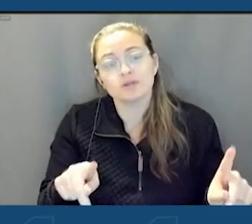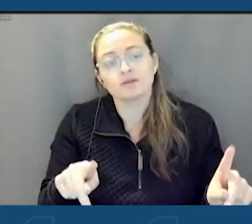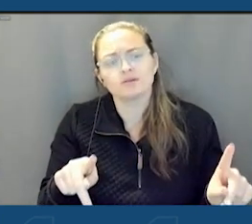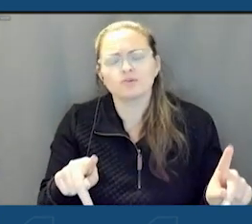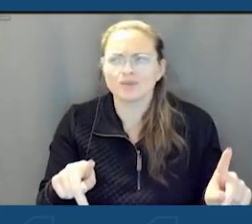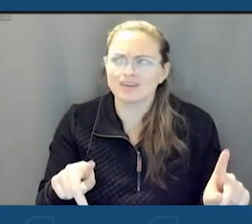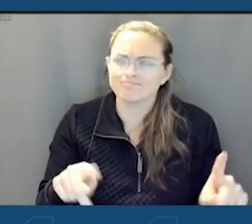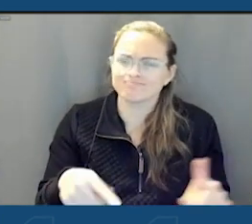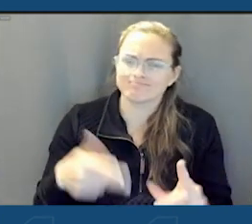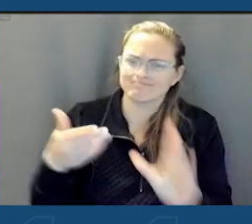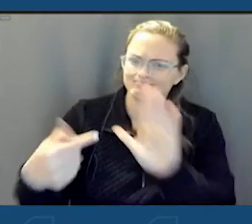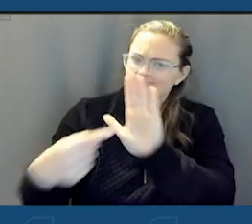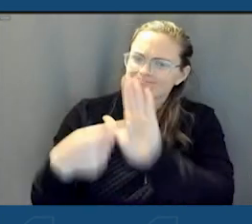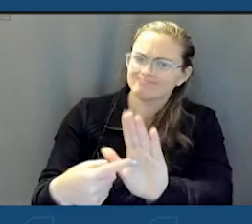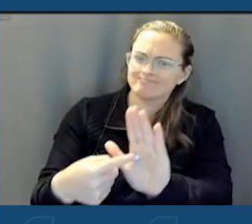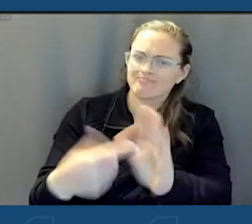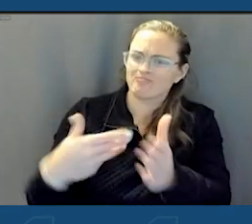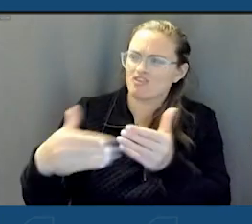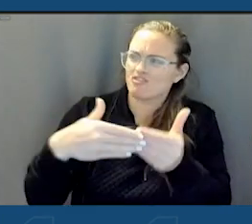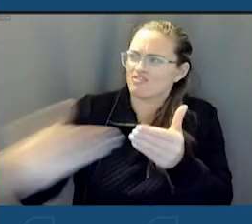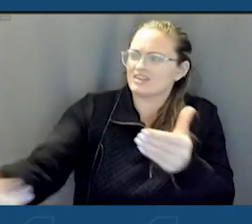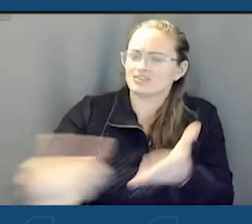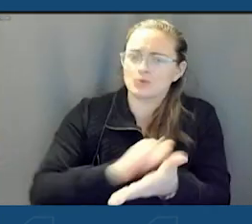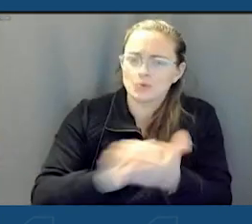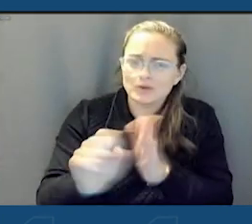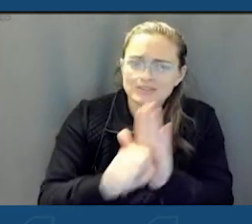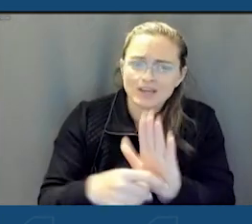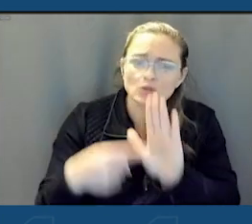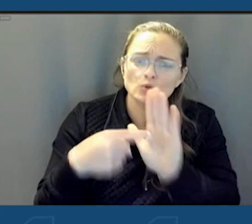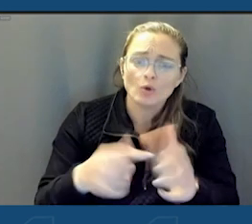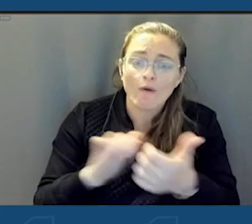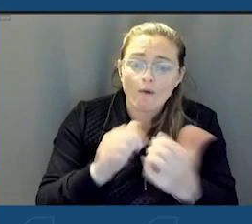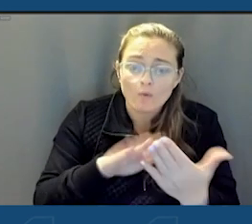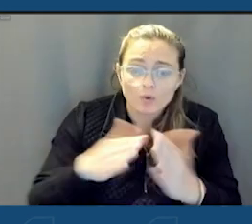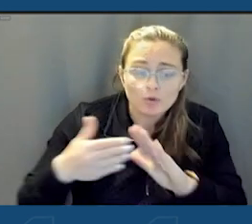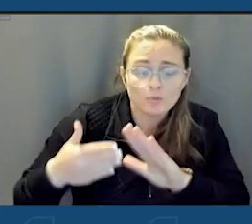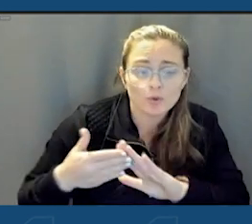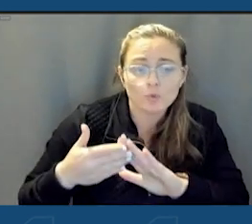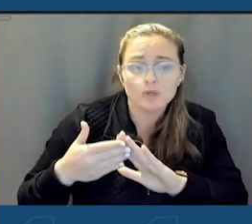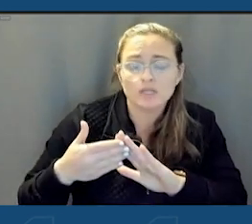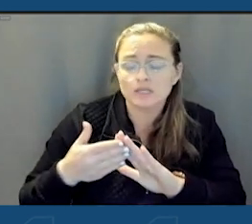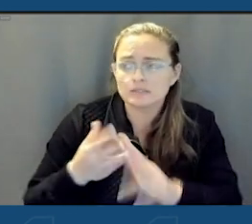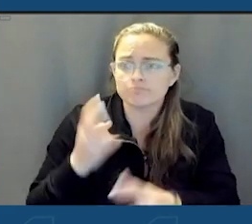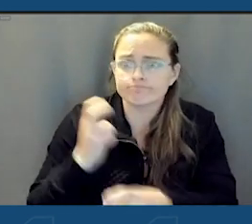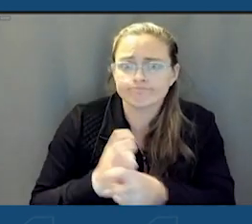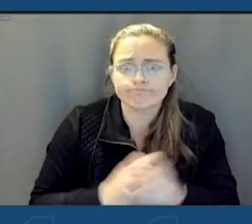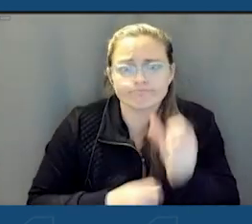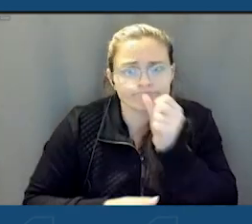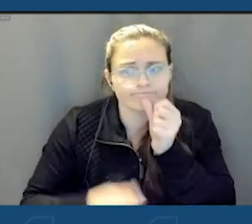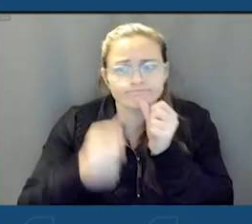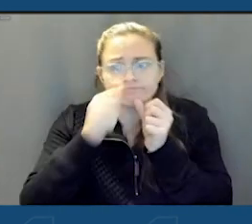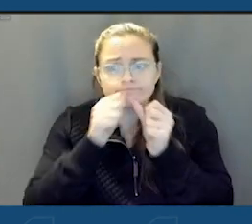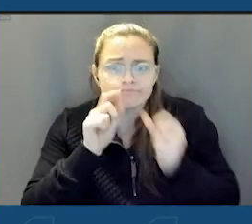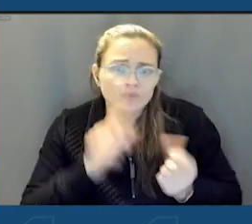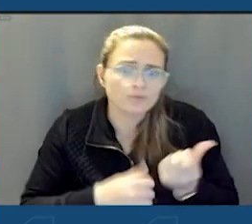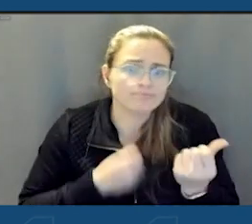for the rest of New York State, to show how a community who has fallen on hard times can uplift itself.